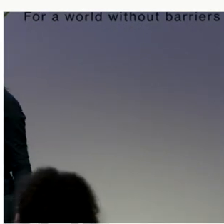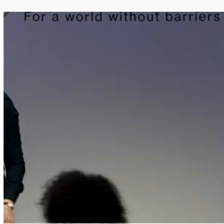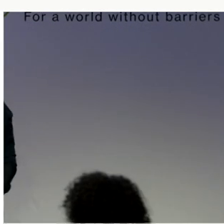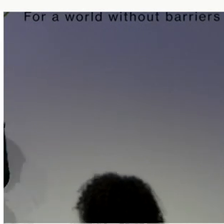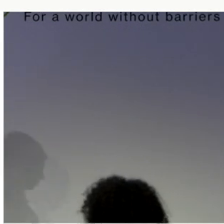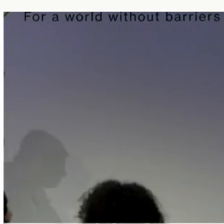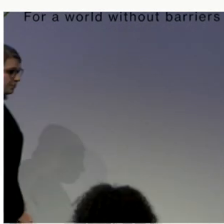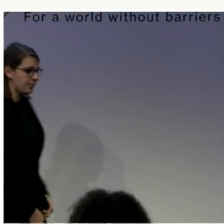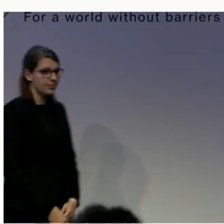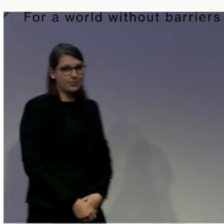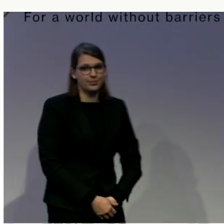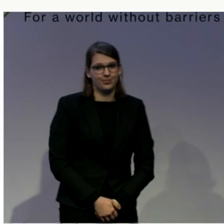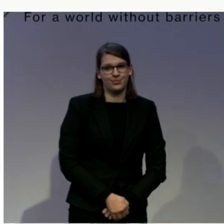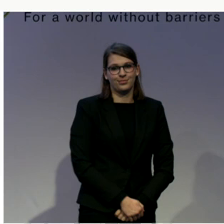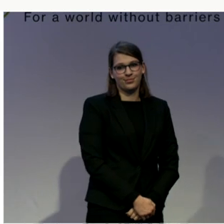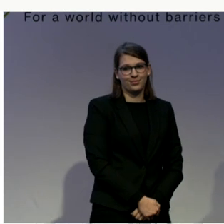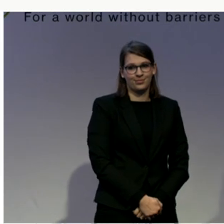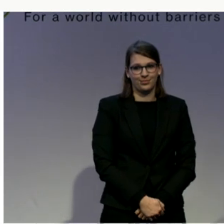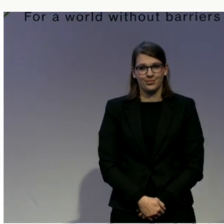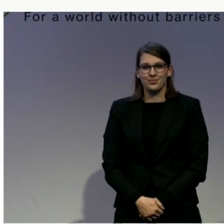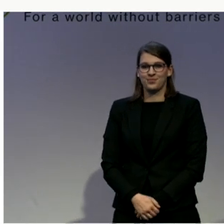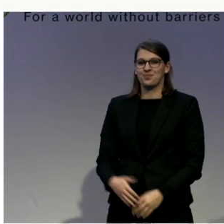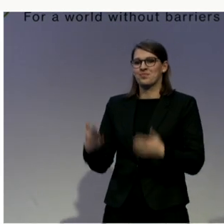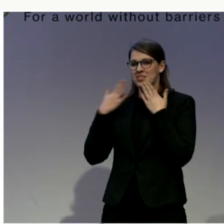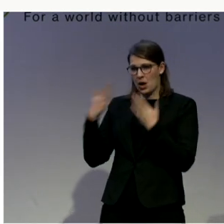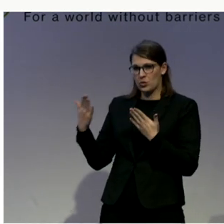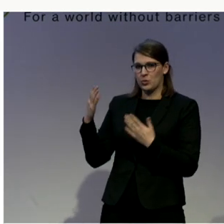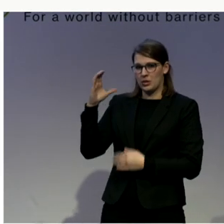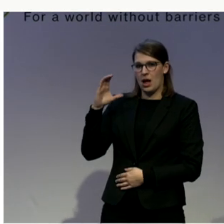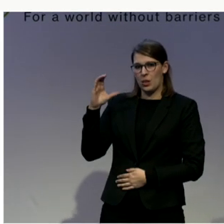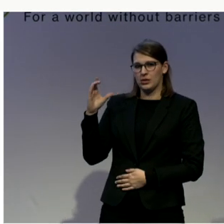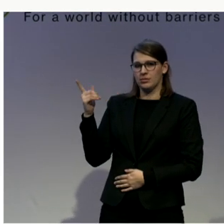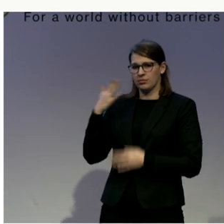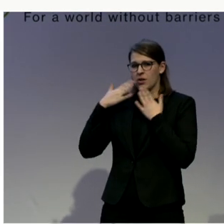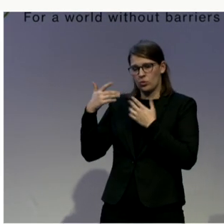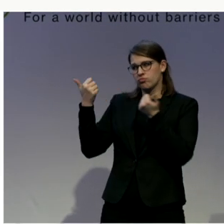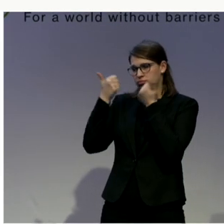Thank you very much, Carlos. A very good presentation that you gave us there.